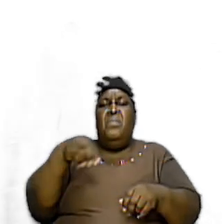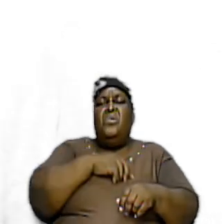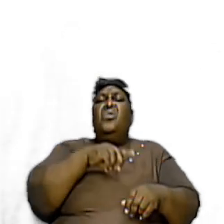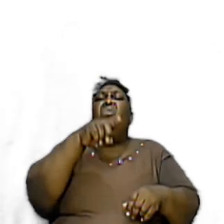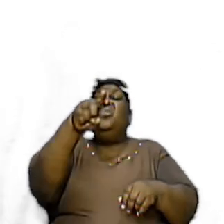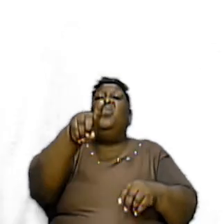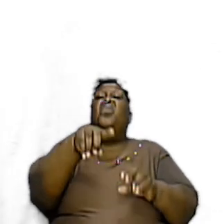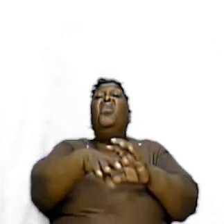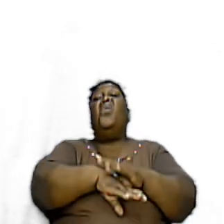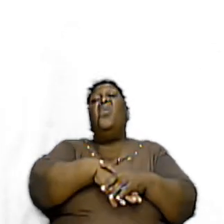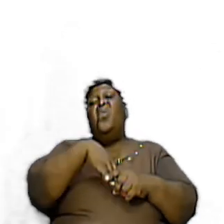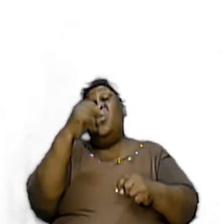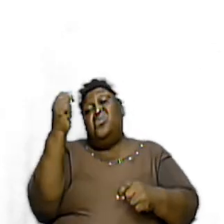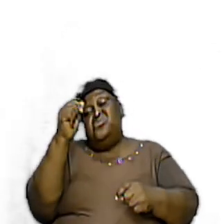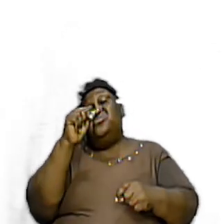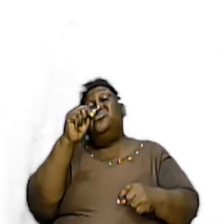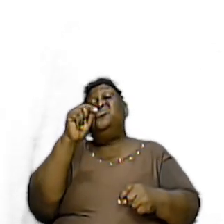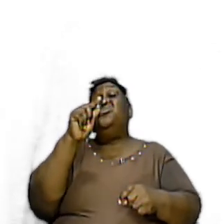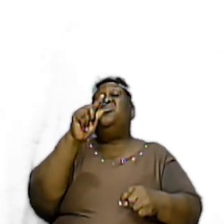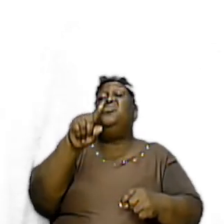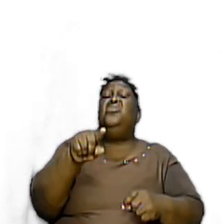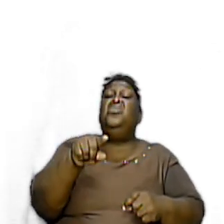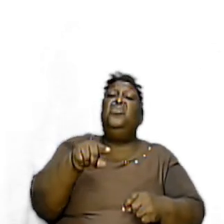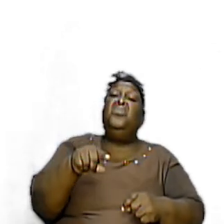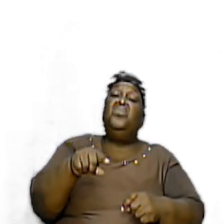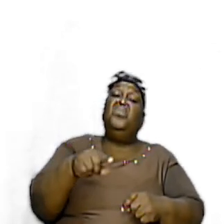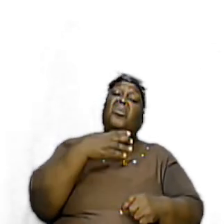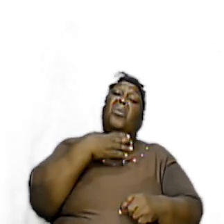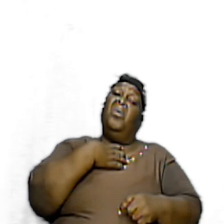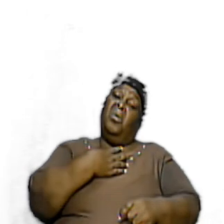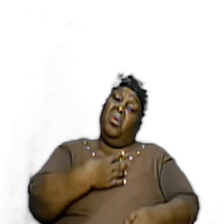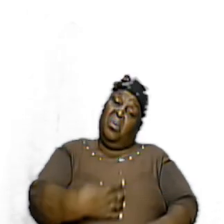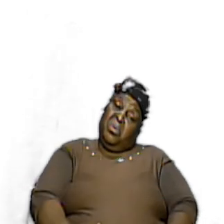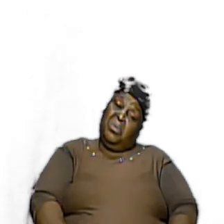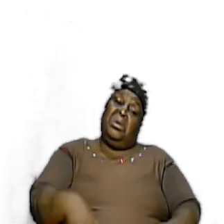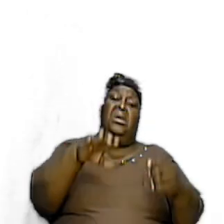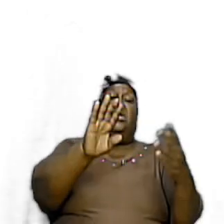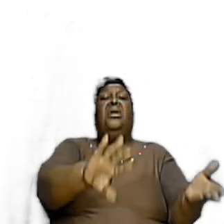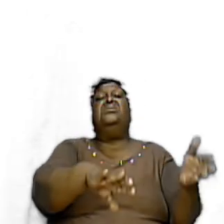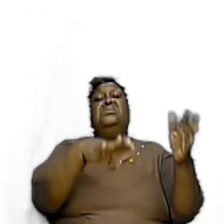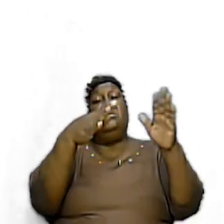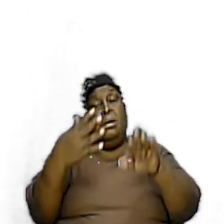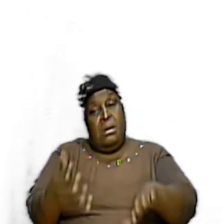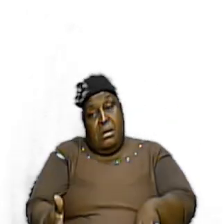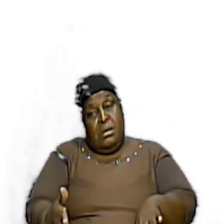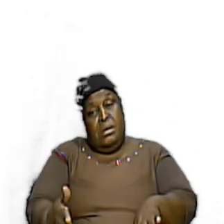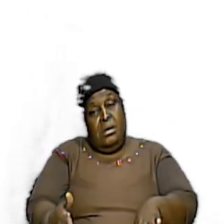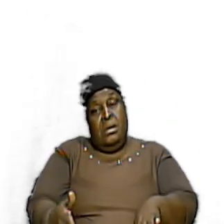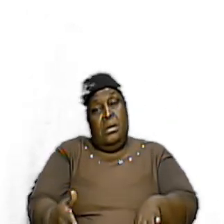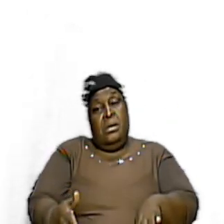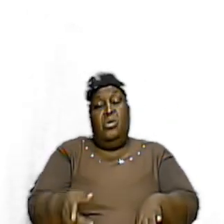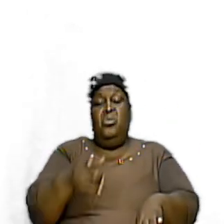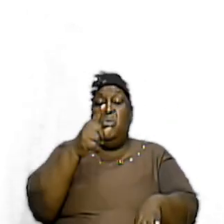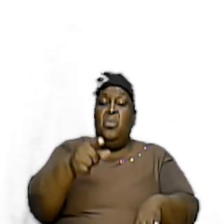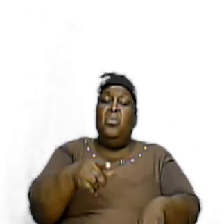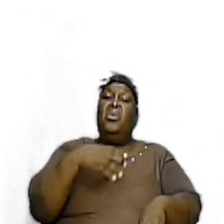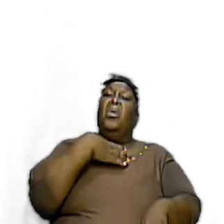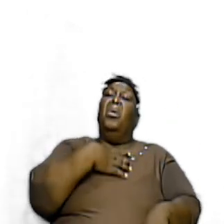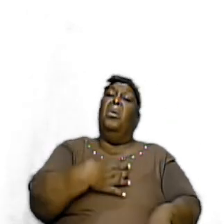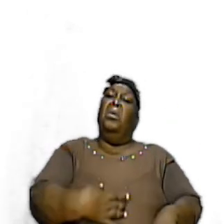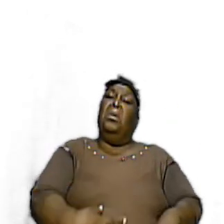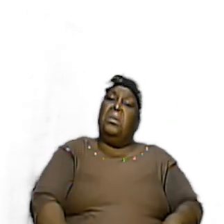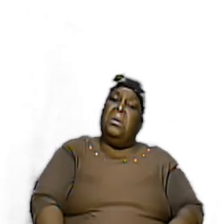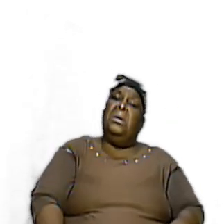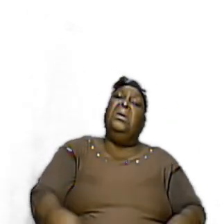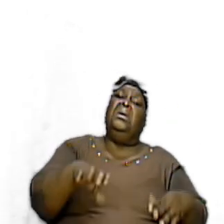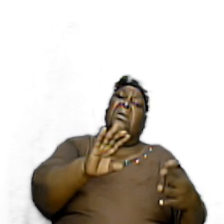You will Starve To death You Will Starve To death And